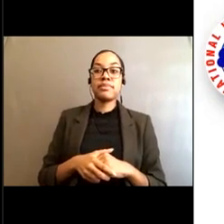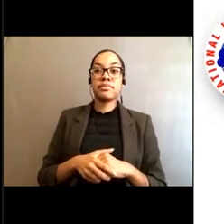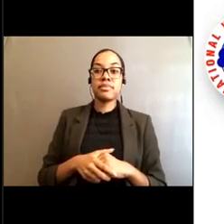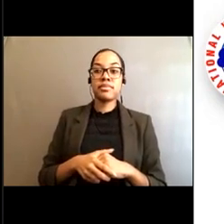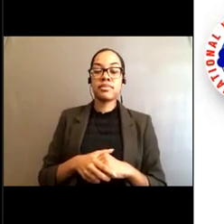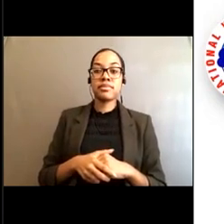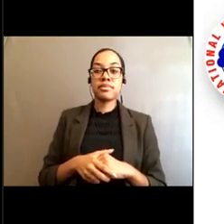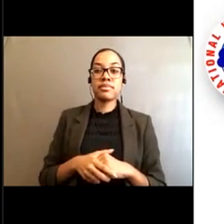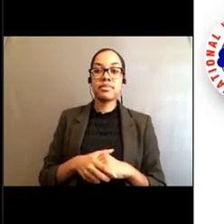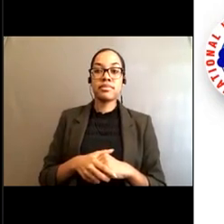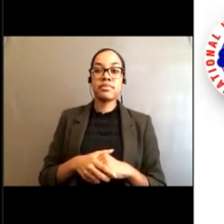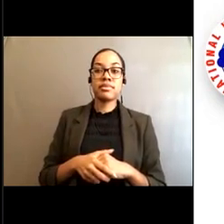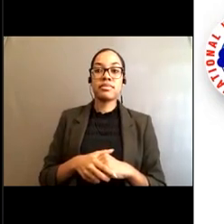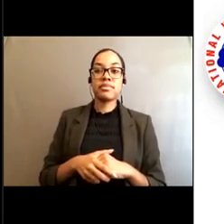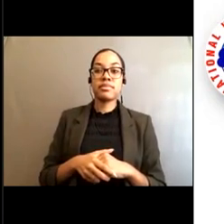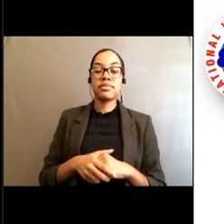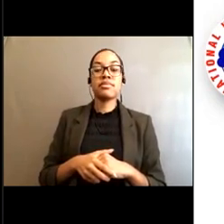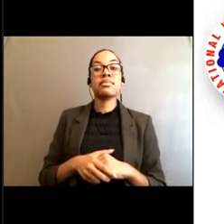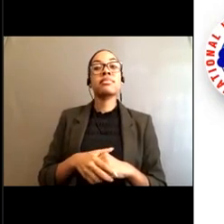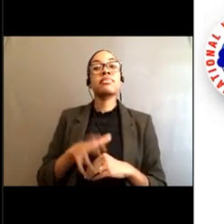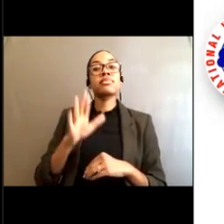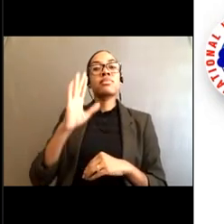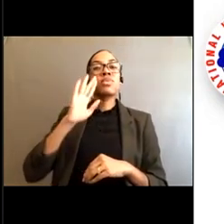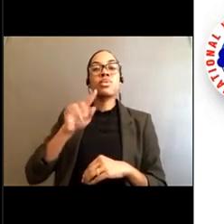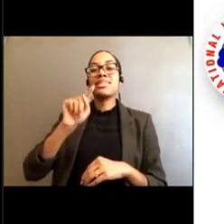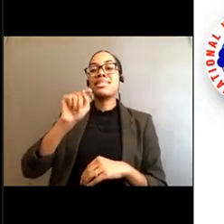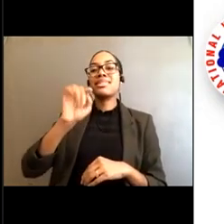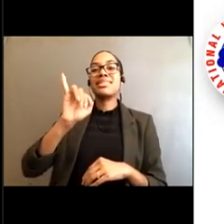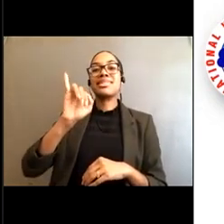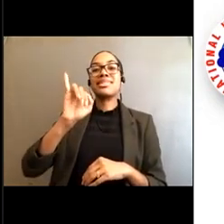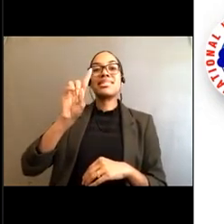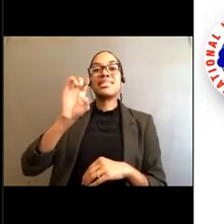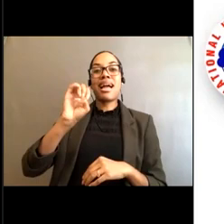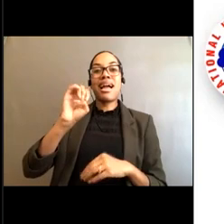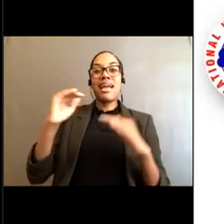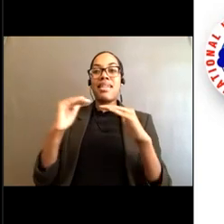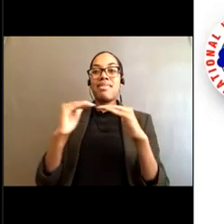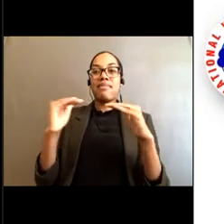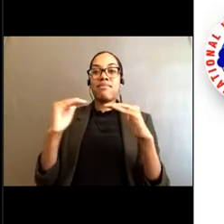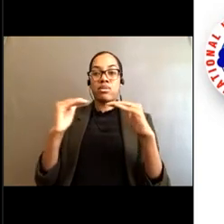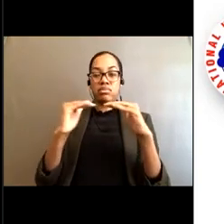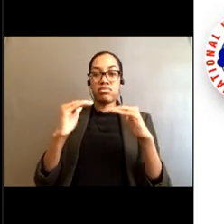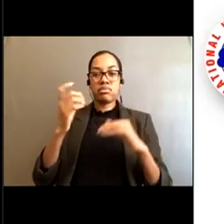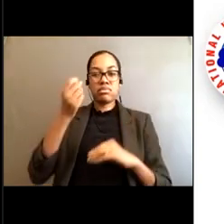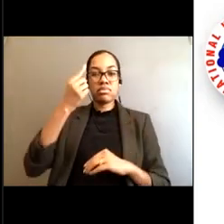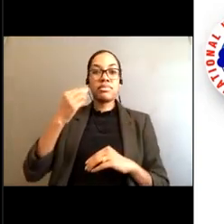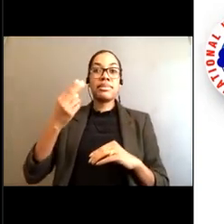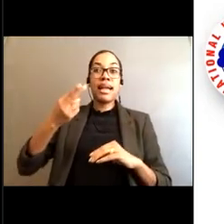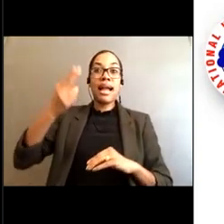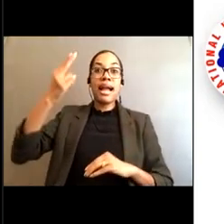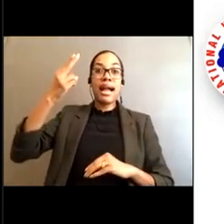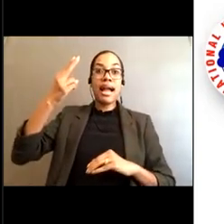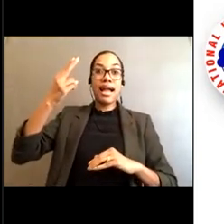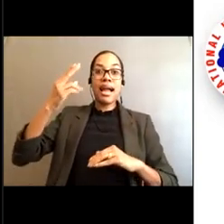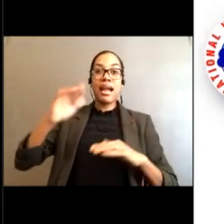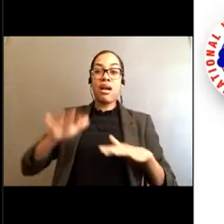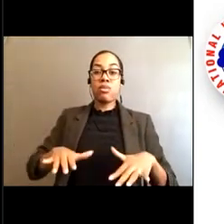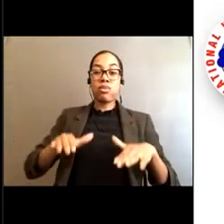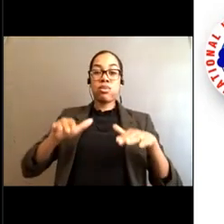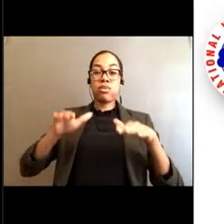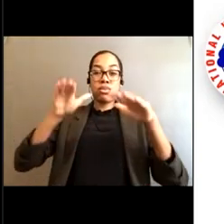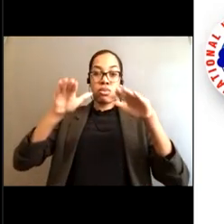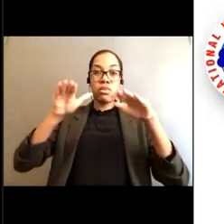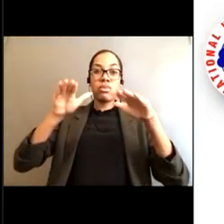numerous depending on the tide level. At high tide, there's plenty of water over the sandbars